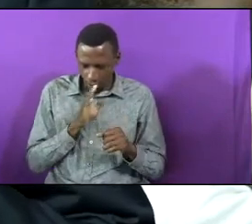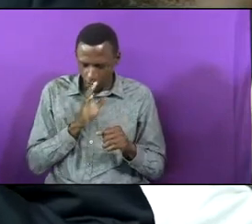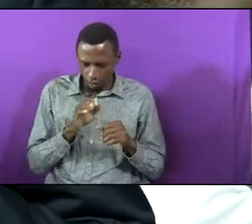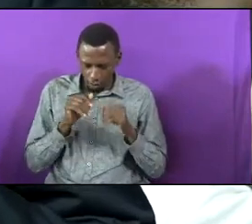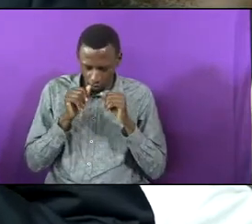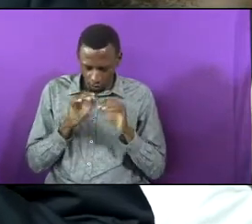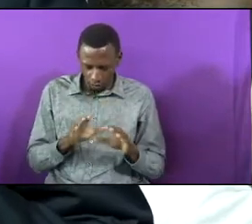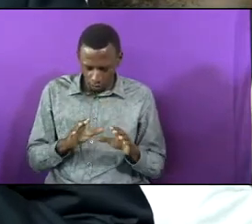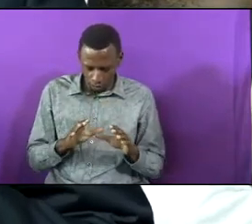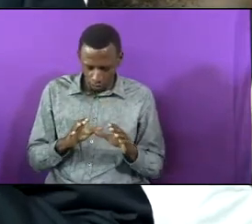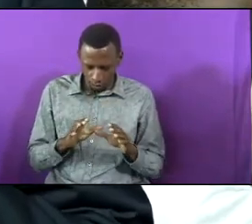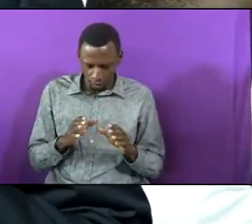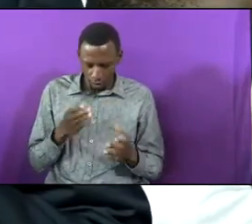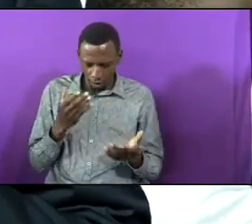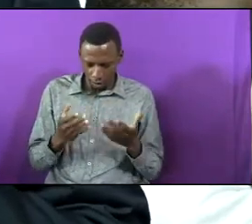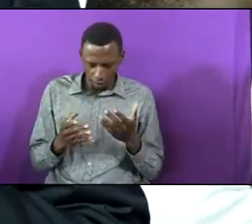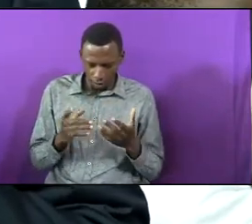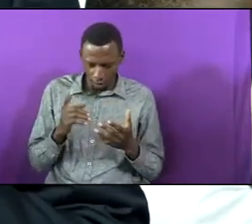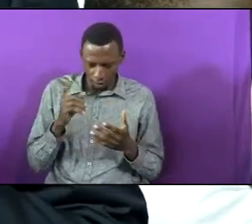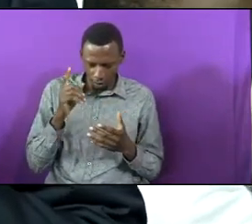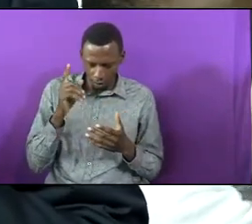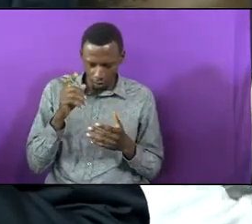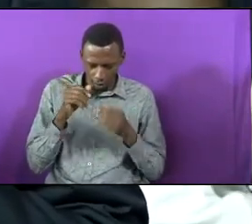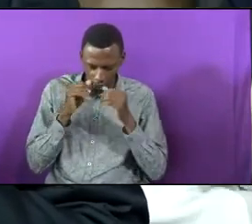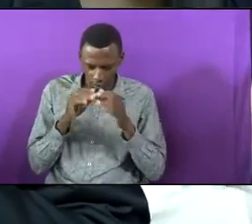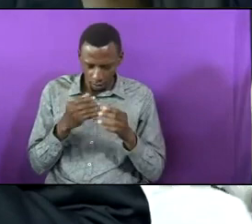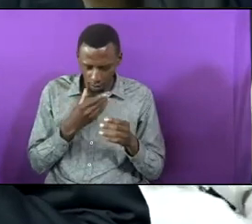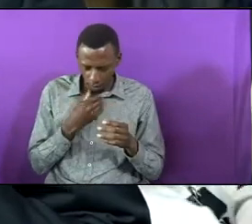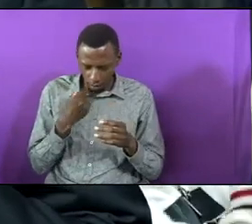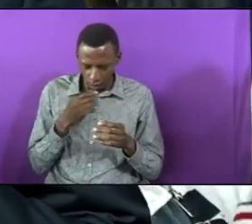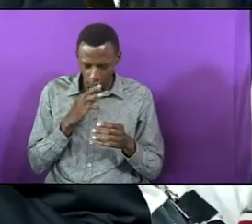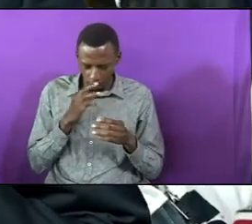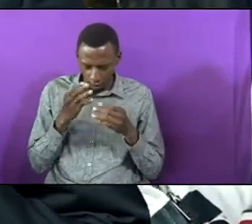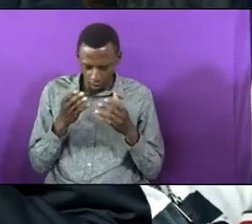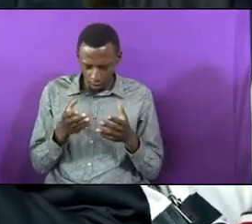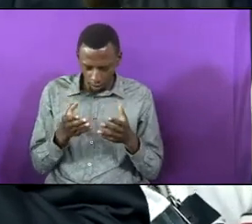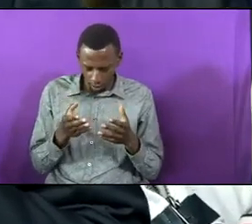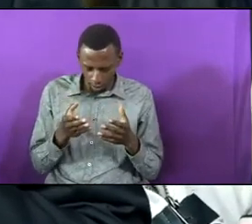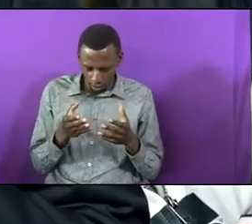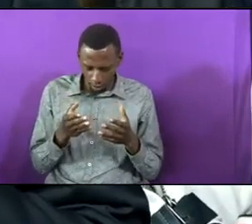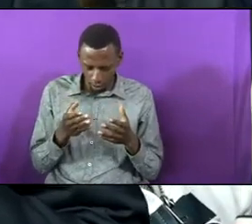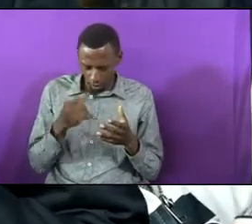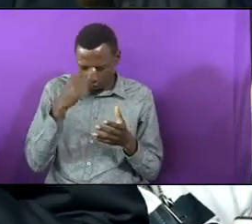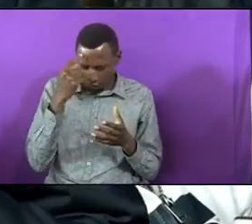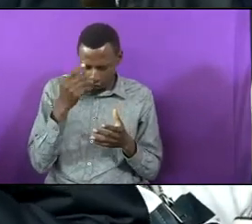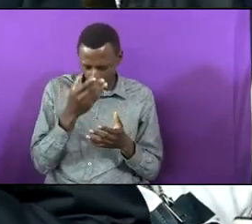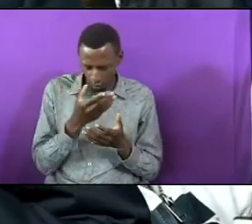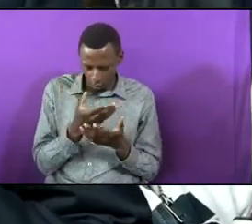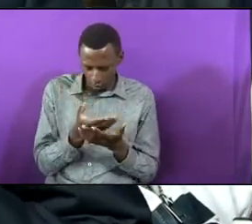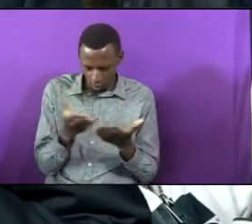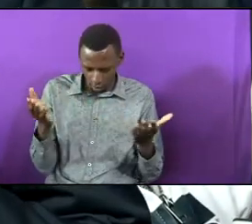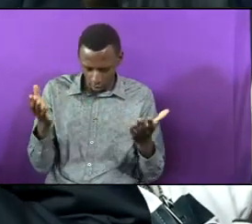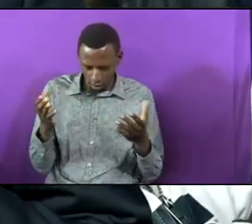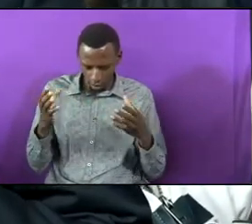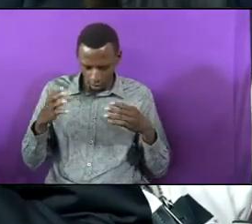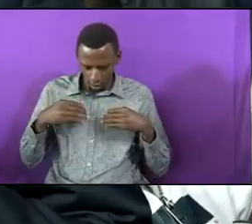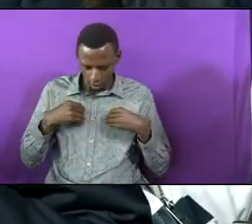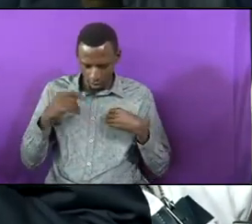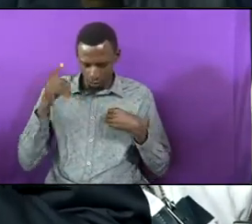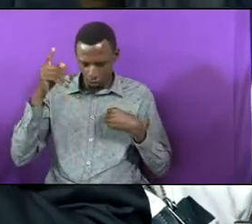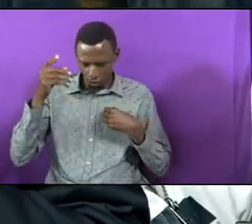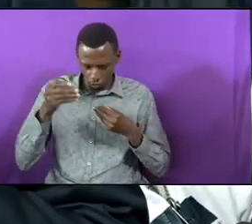May you the men are here on account of accepting to be conquered of you.